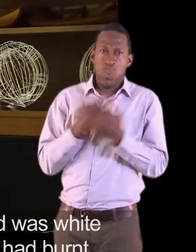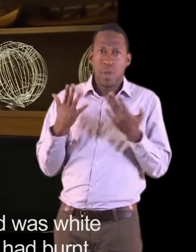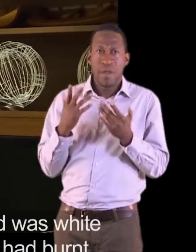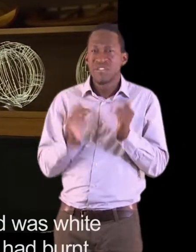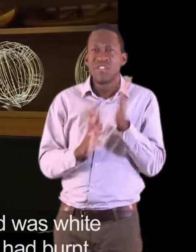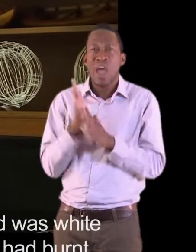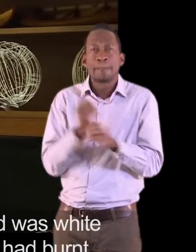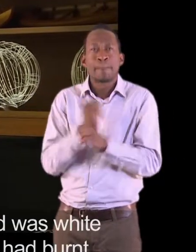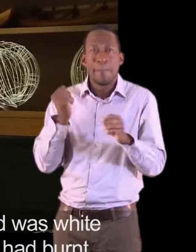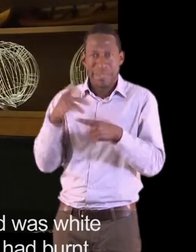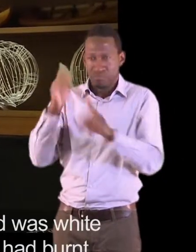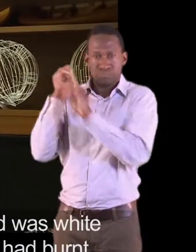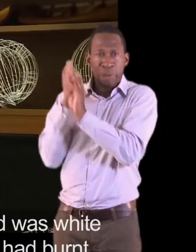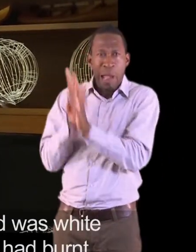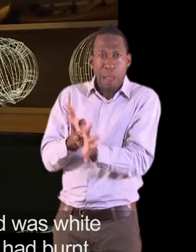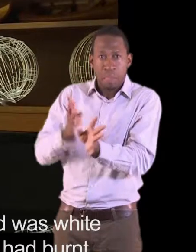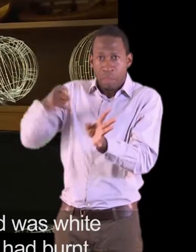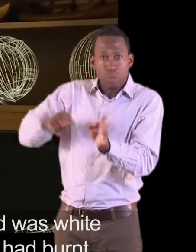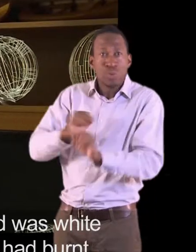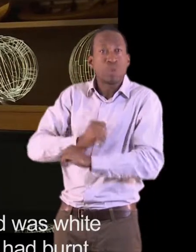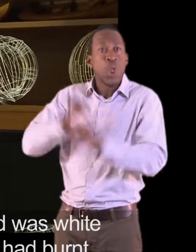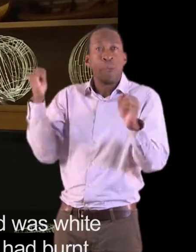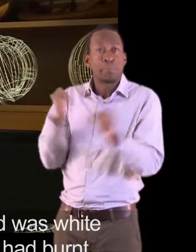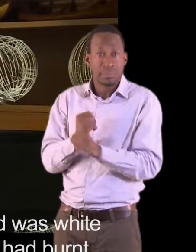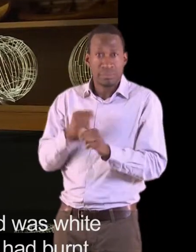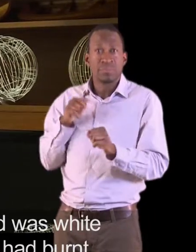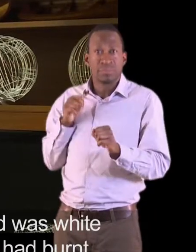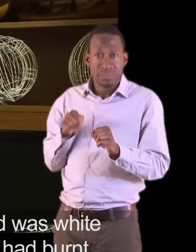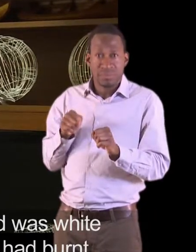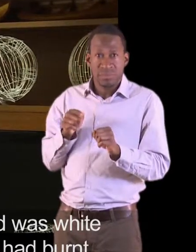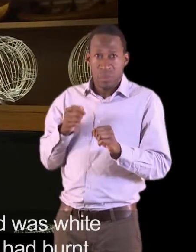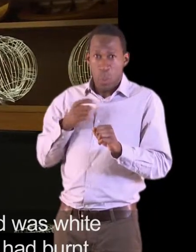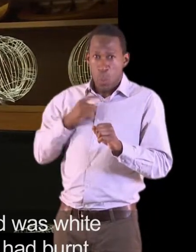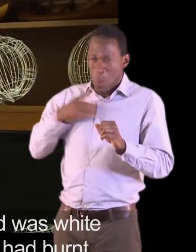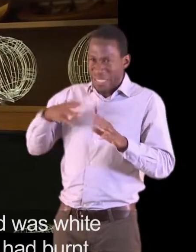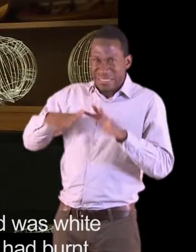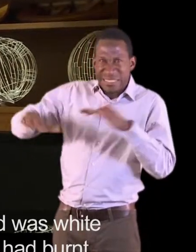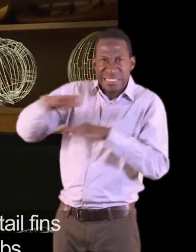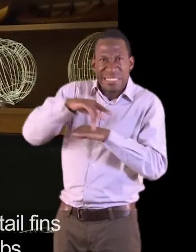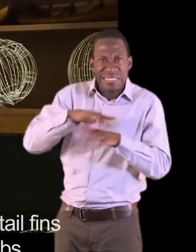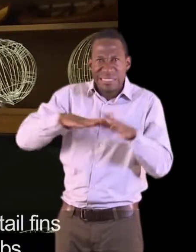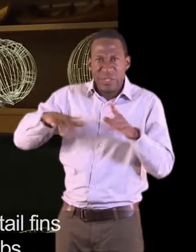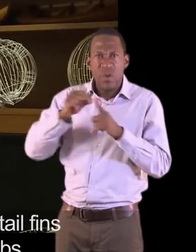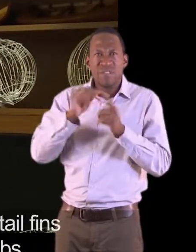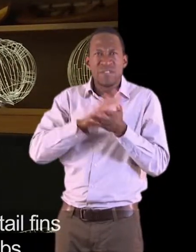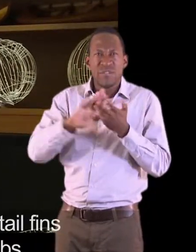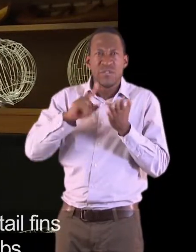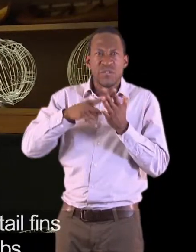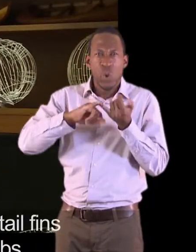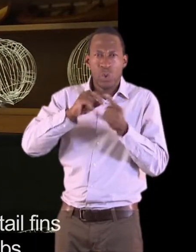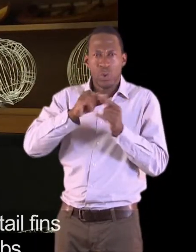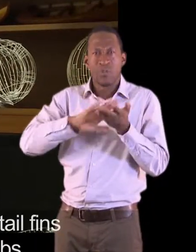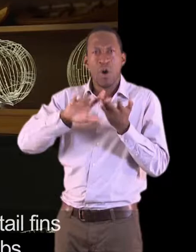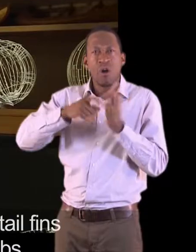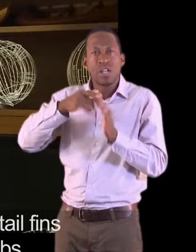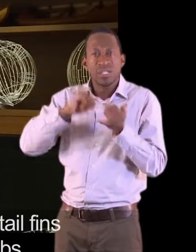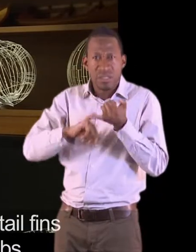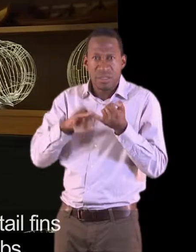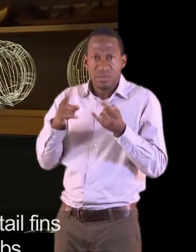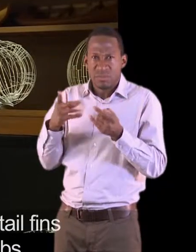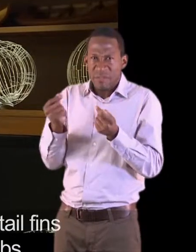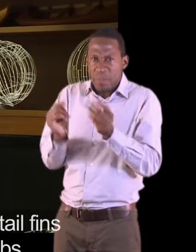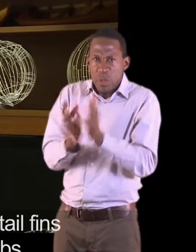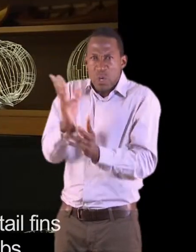And they were, the ground was white with the phosphorus where it had burnt. And there were all these tail fins